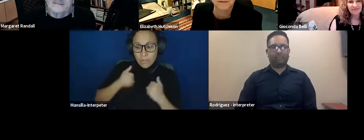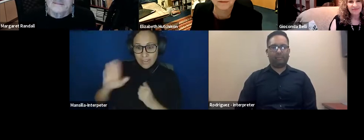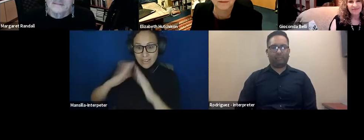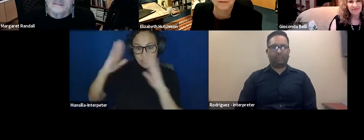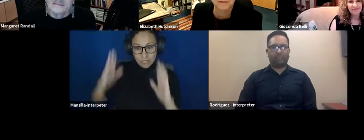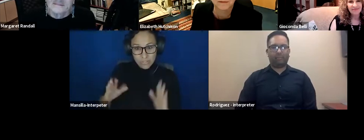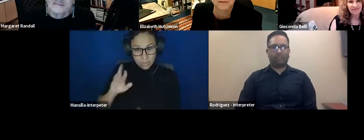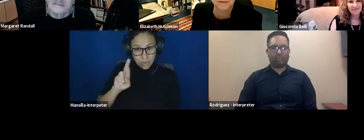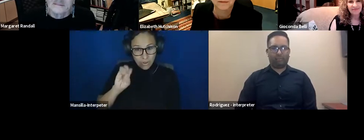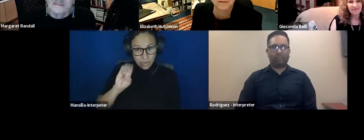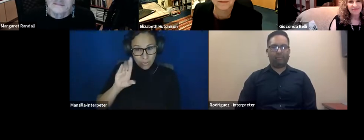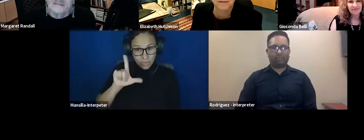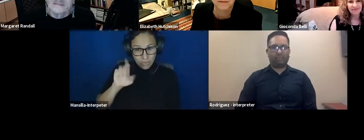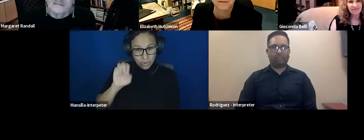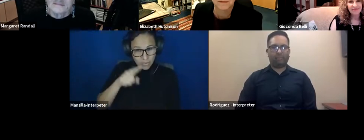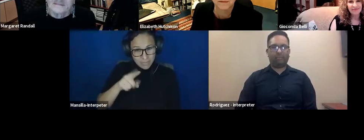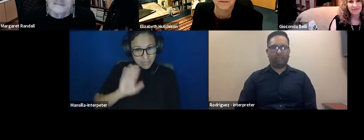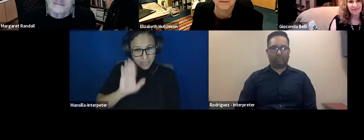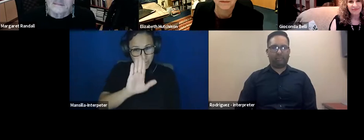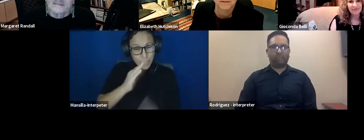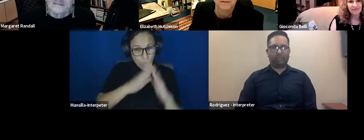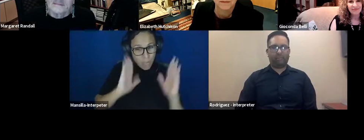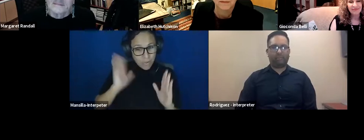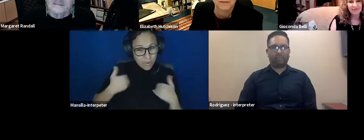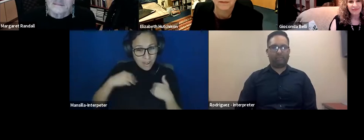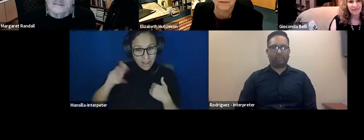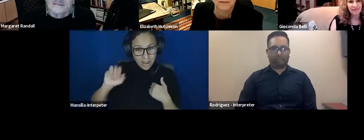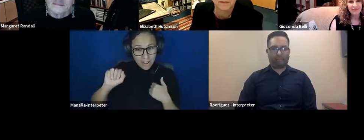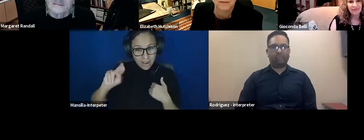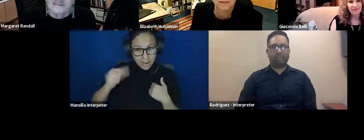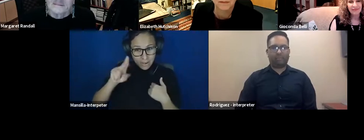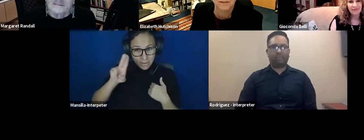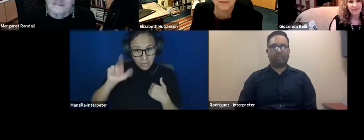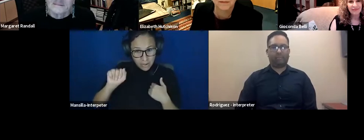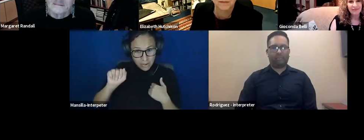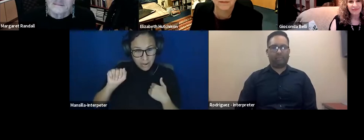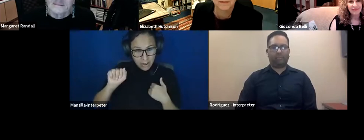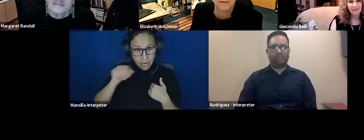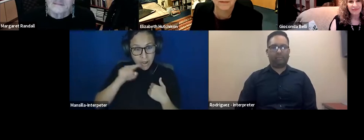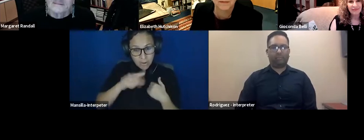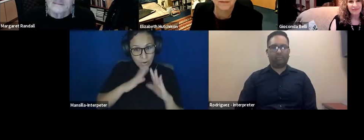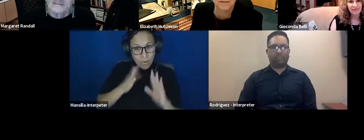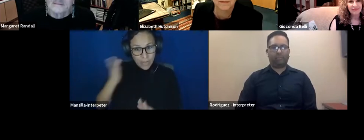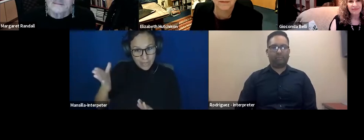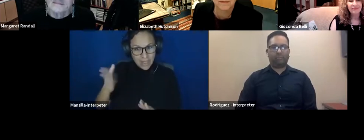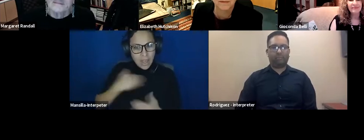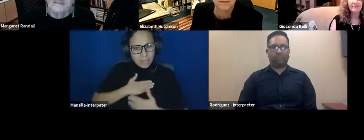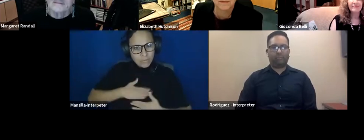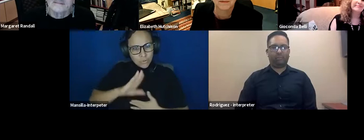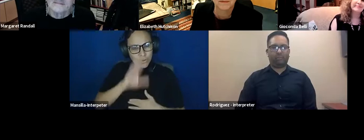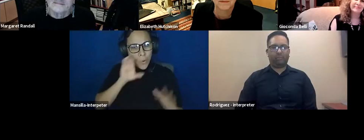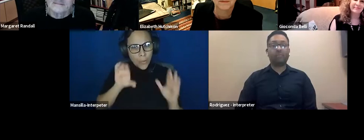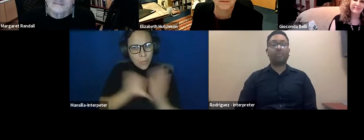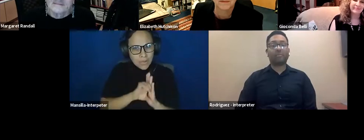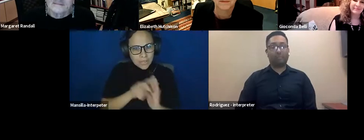la casa que ella tenía en Los Robles en Managua, y realmente ahí pude apreciar un poco a sus fotografías que todavía están ahí. Entonces,